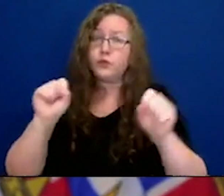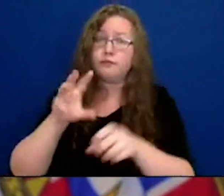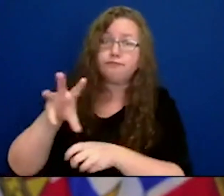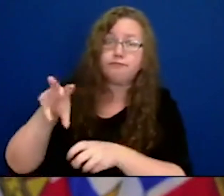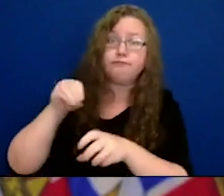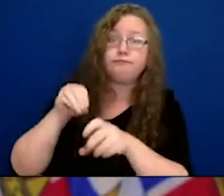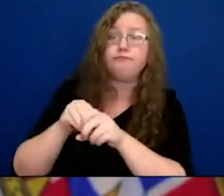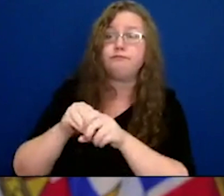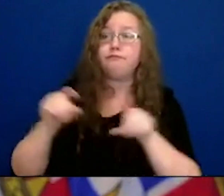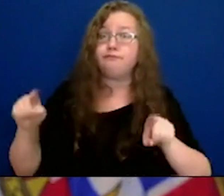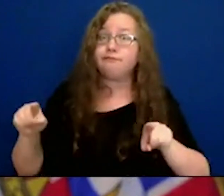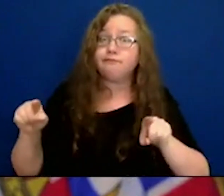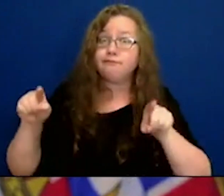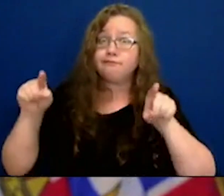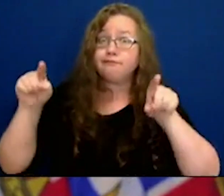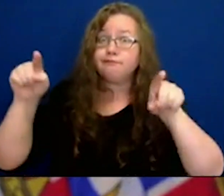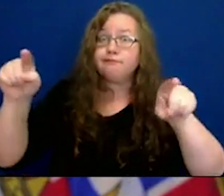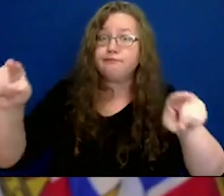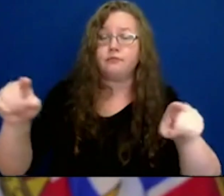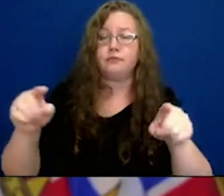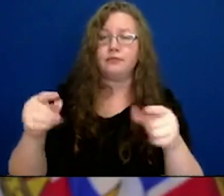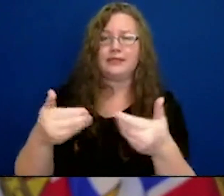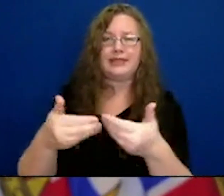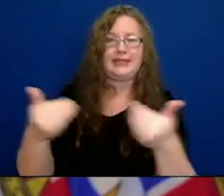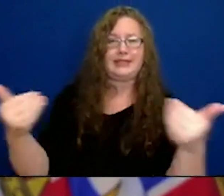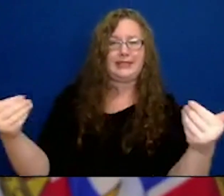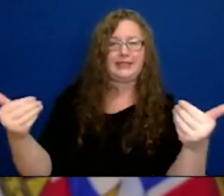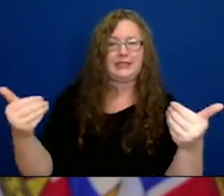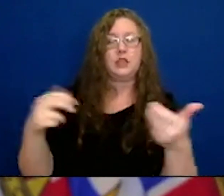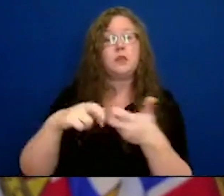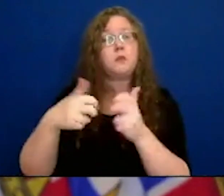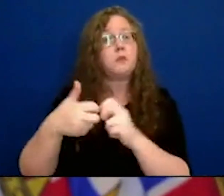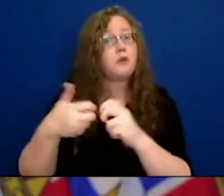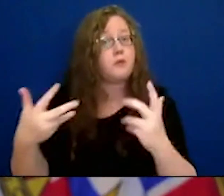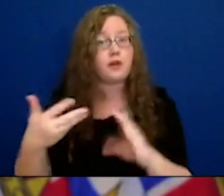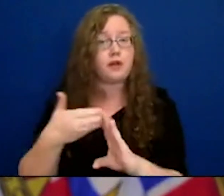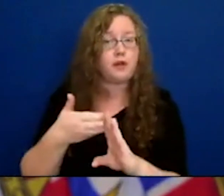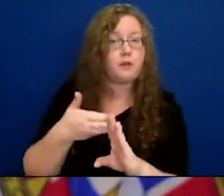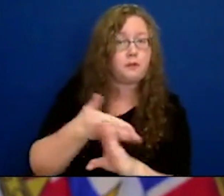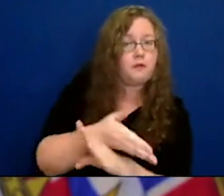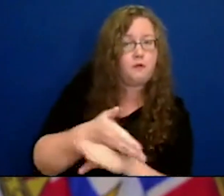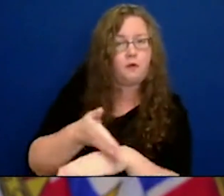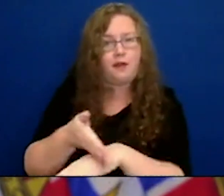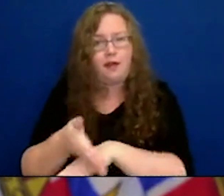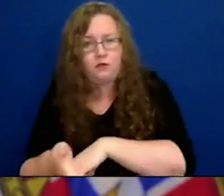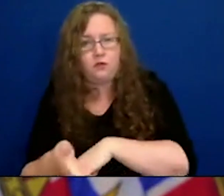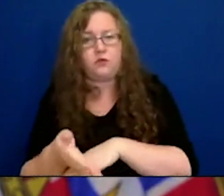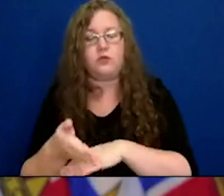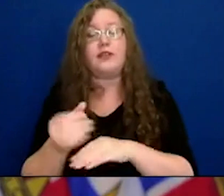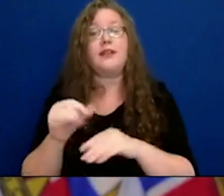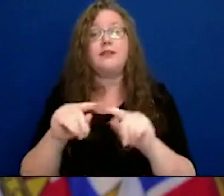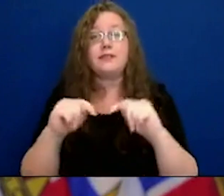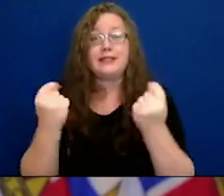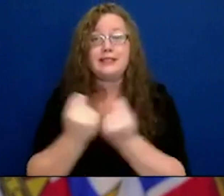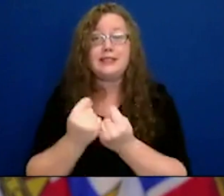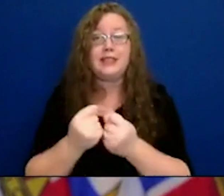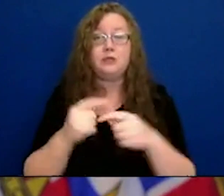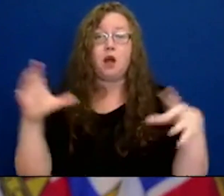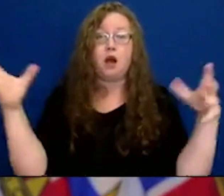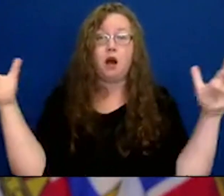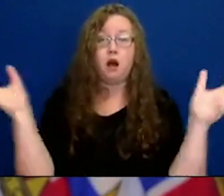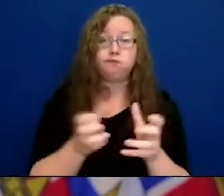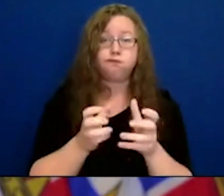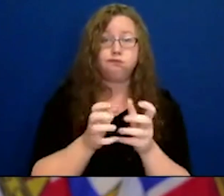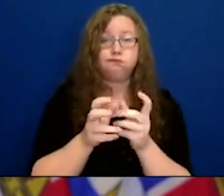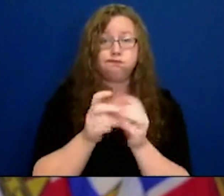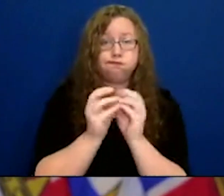And I've said this many, many times, it's the locker room, it's the before, it's the after, it's the going for a coffee or a beer after a